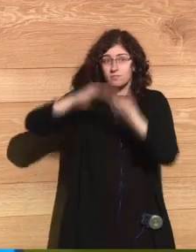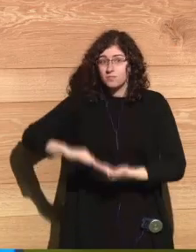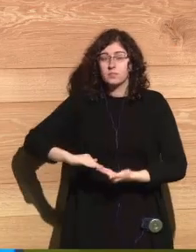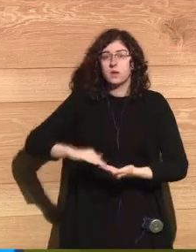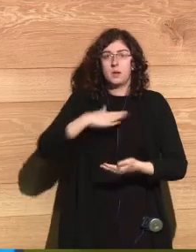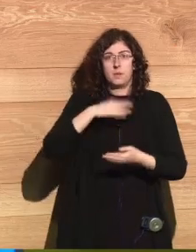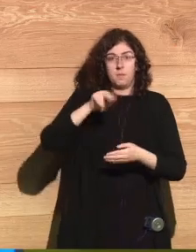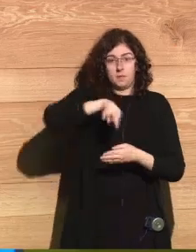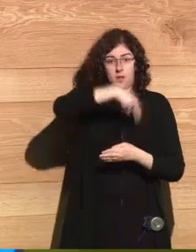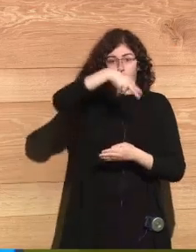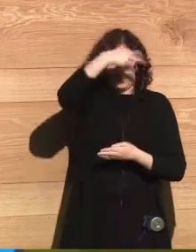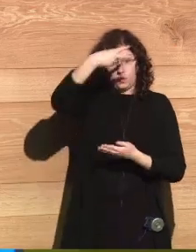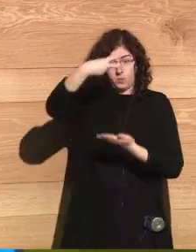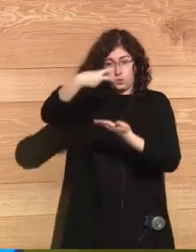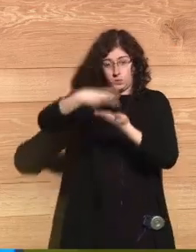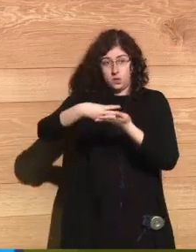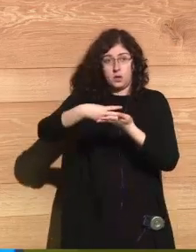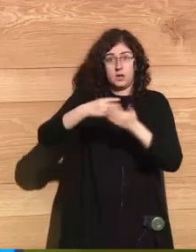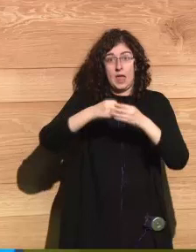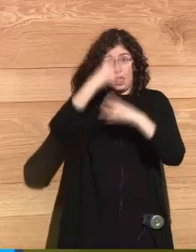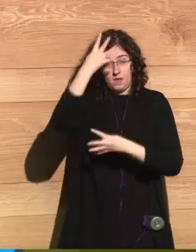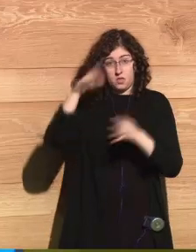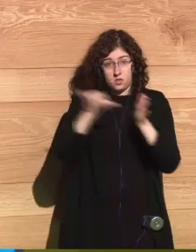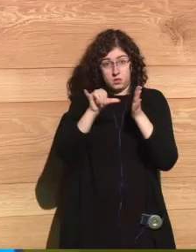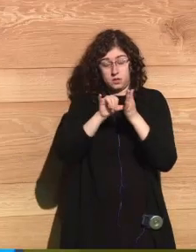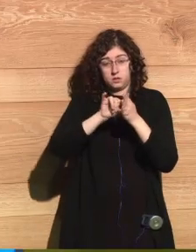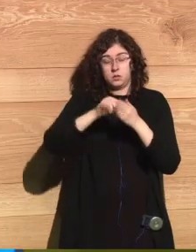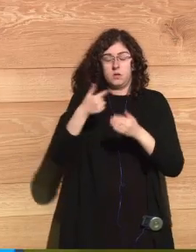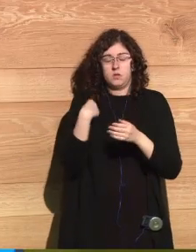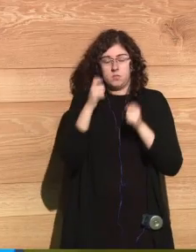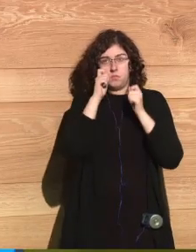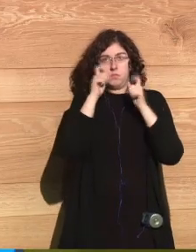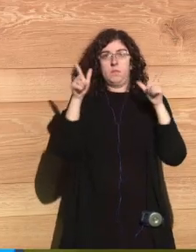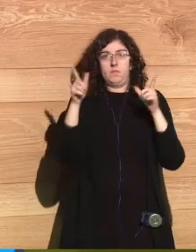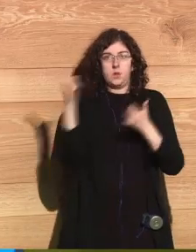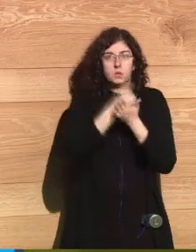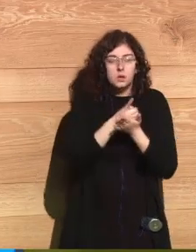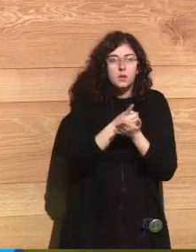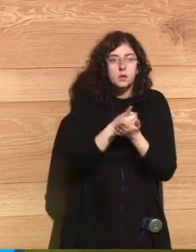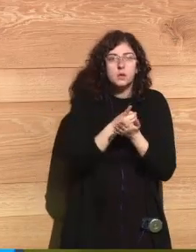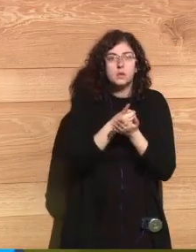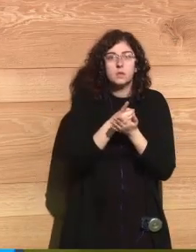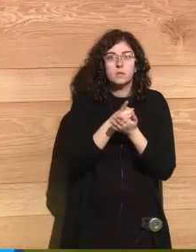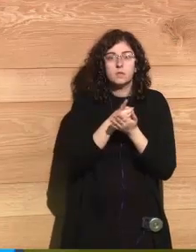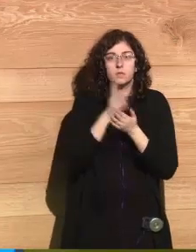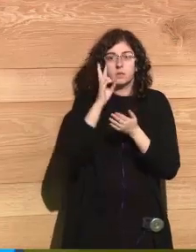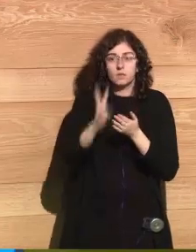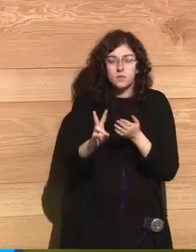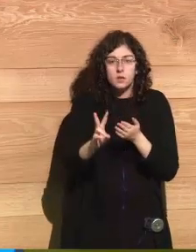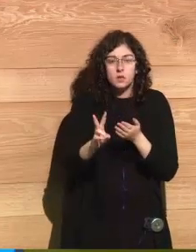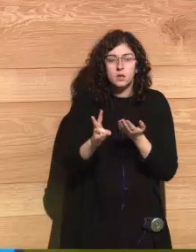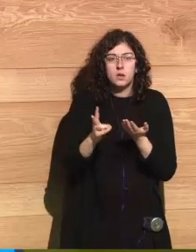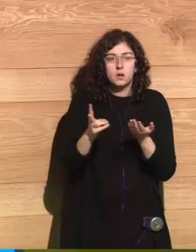building. When I regained my consciousness, I found myself in a total darkness